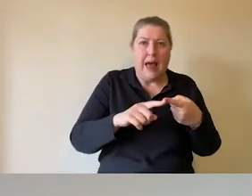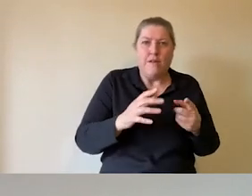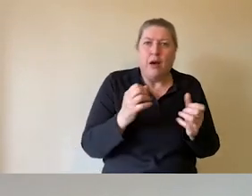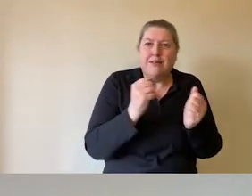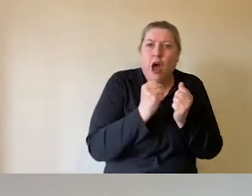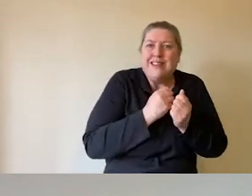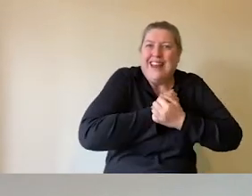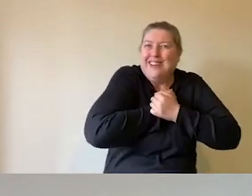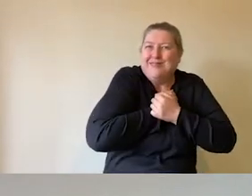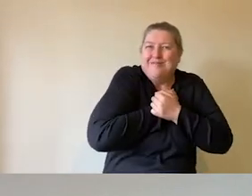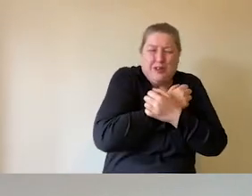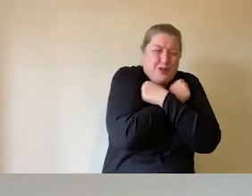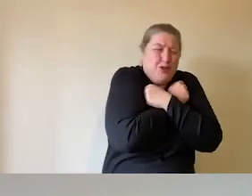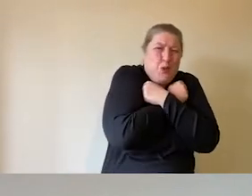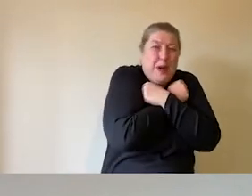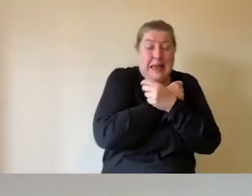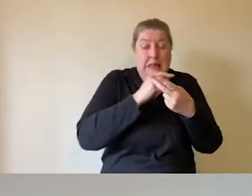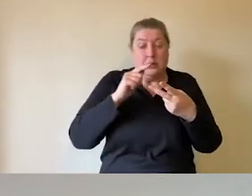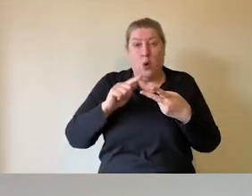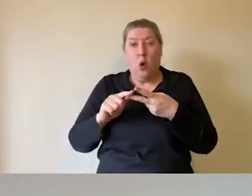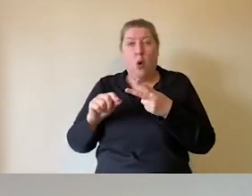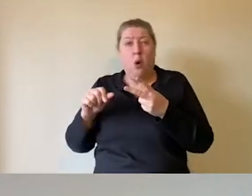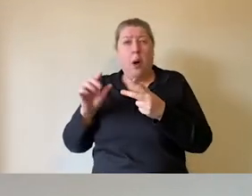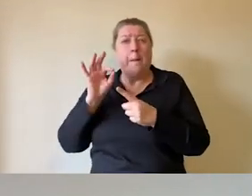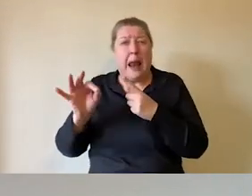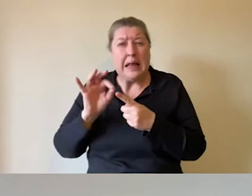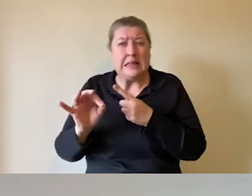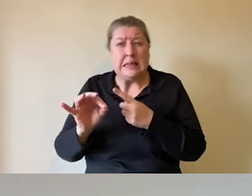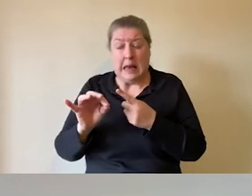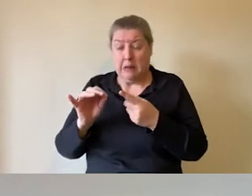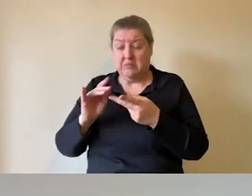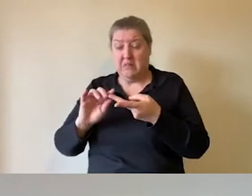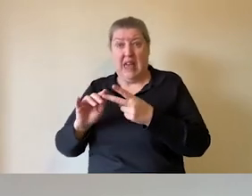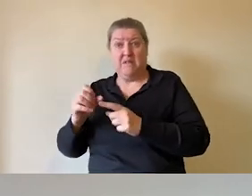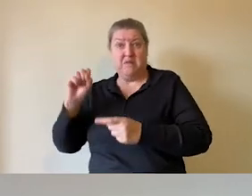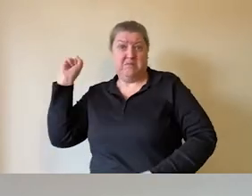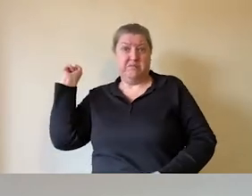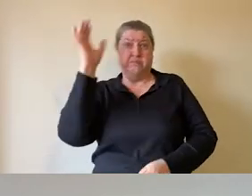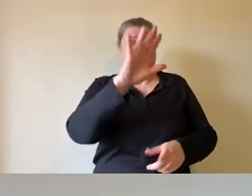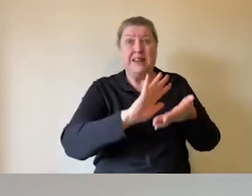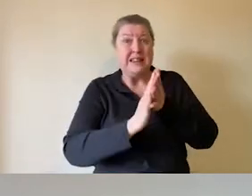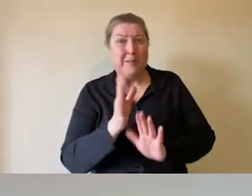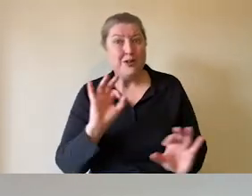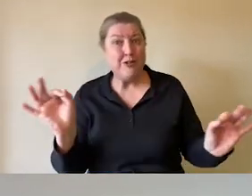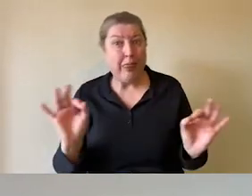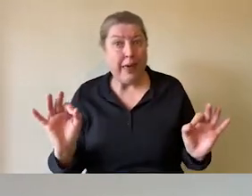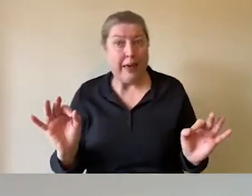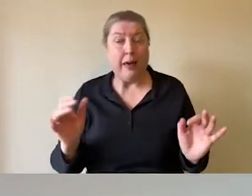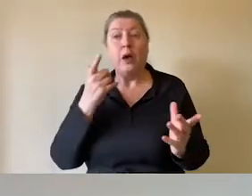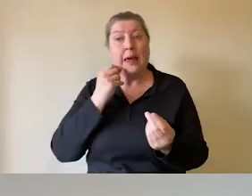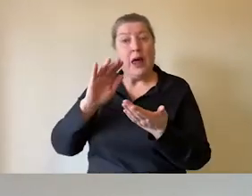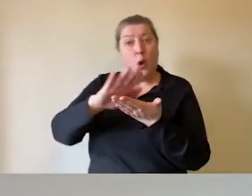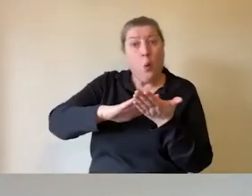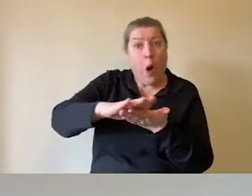We've got harder plastic horses that don't get damaged if they're thrown across the room, that can be wiped down